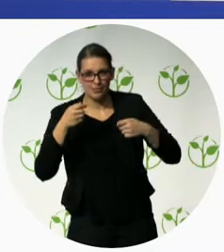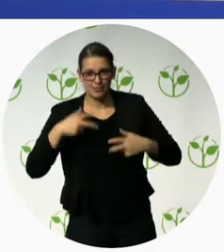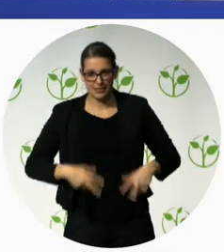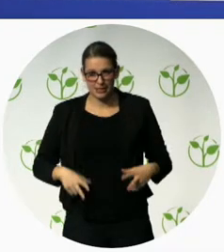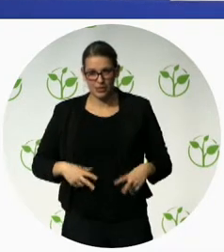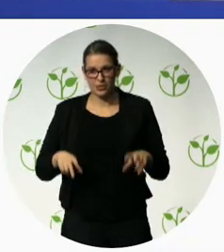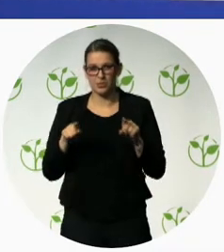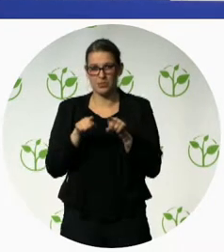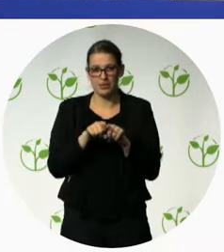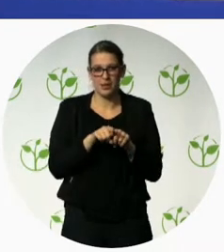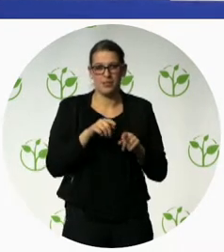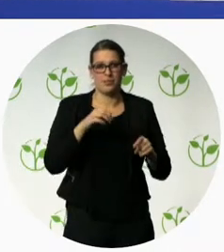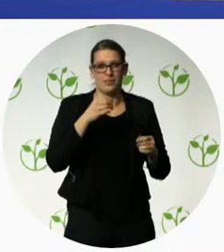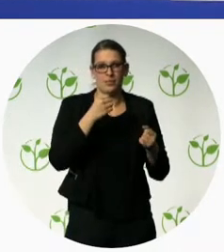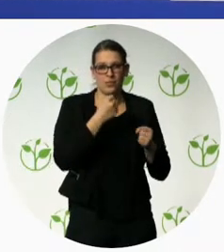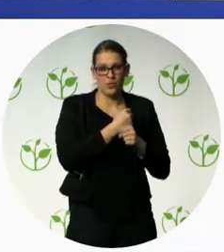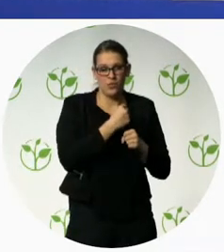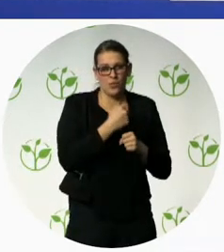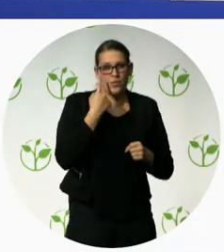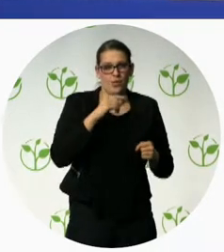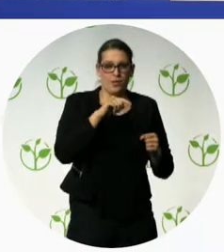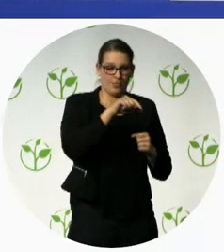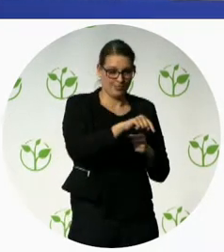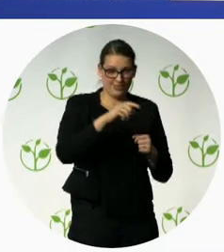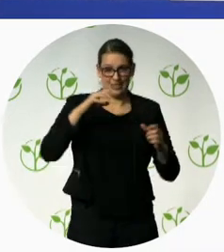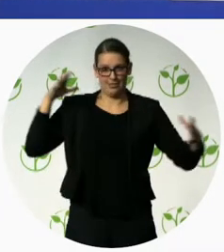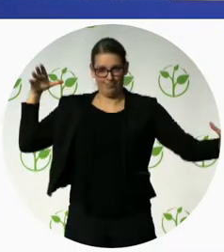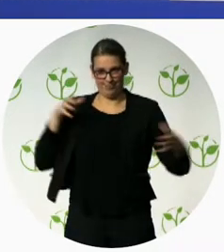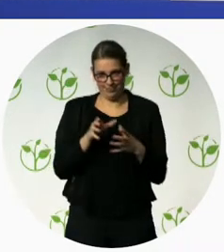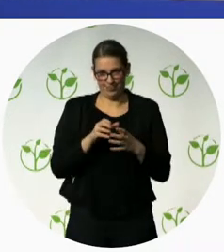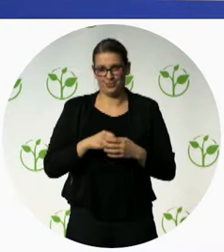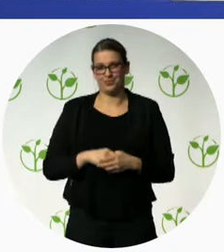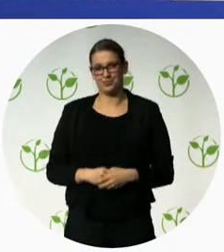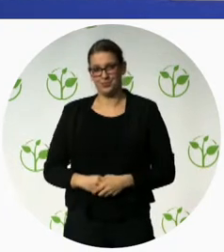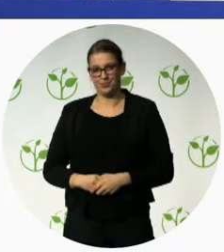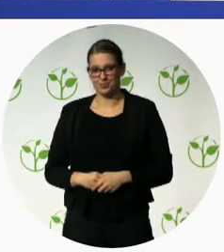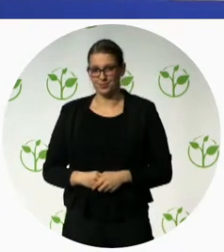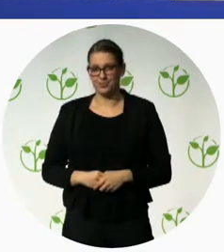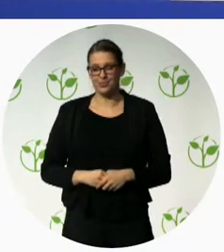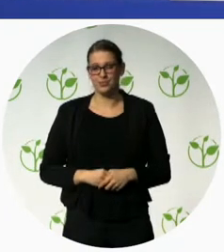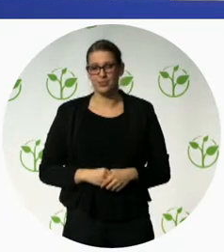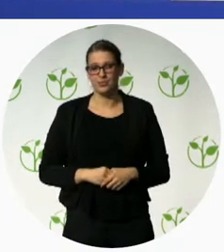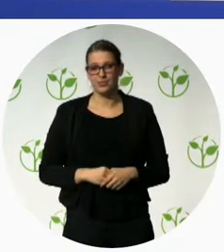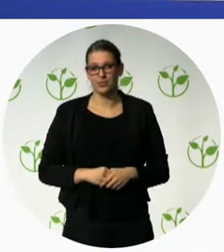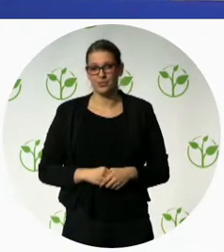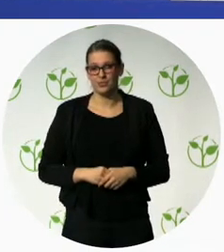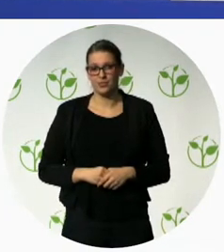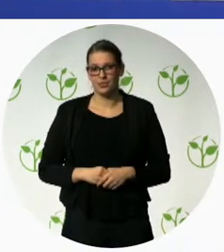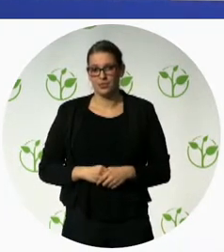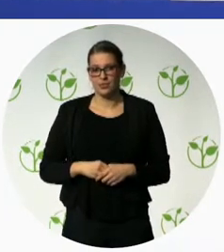is replicable in other countries and we have already very good result in Tanzania where